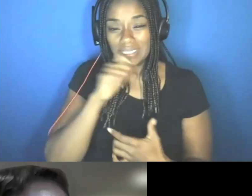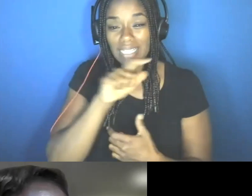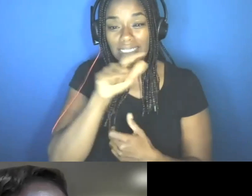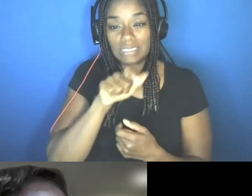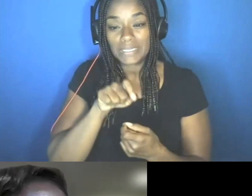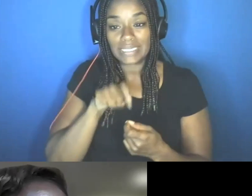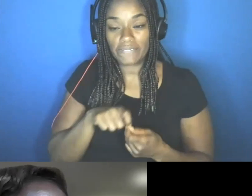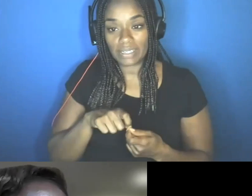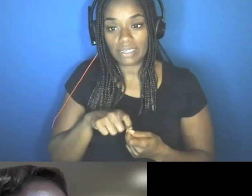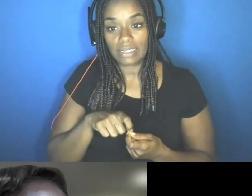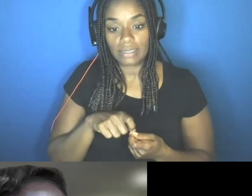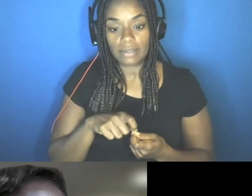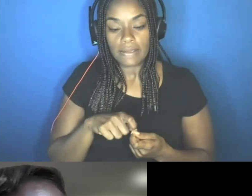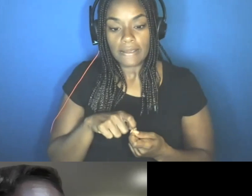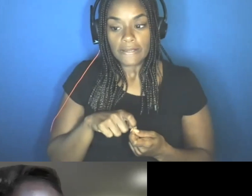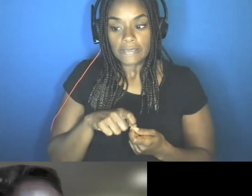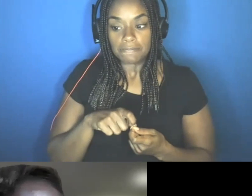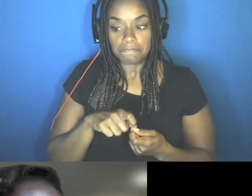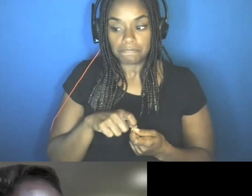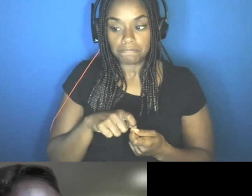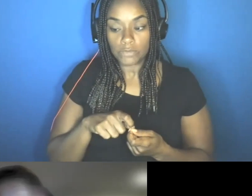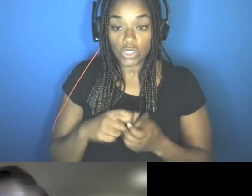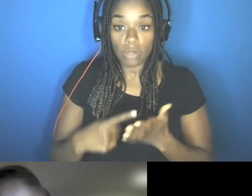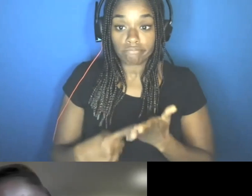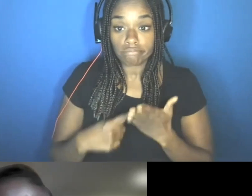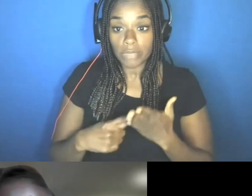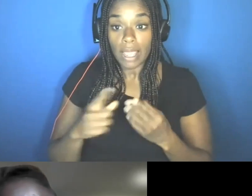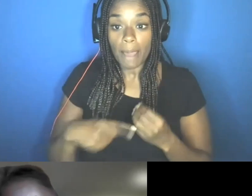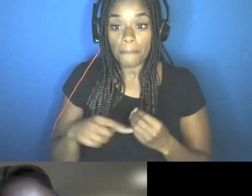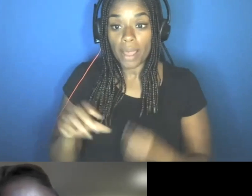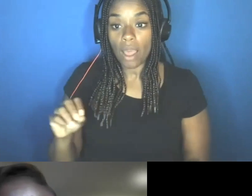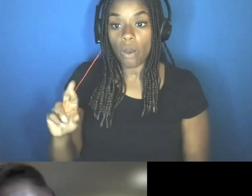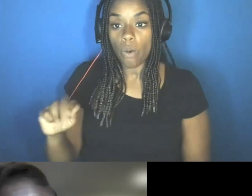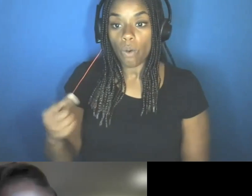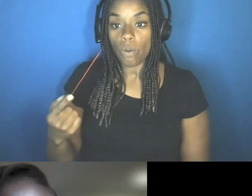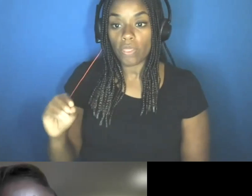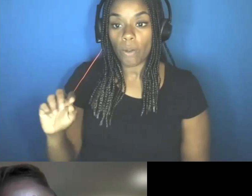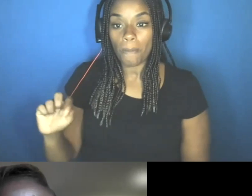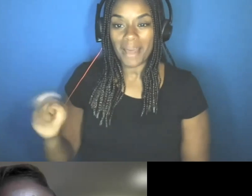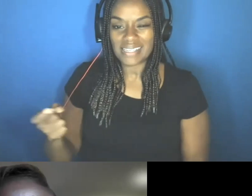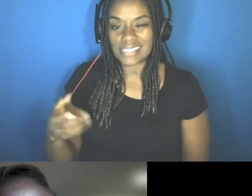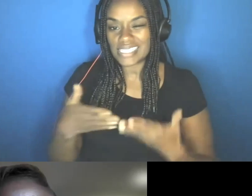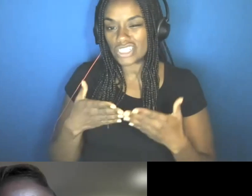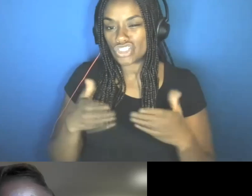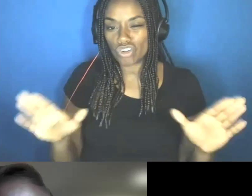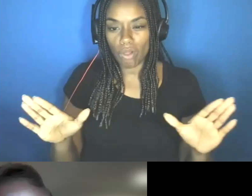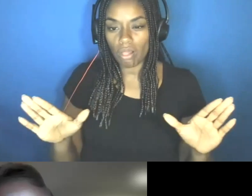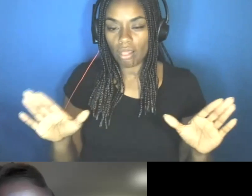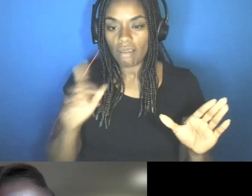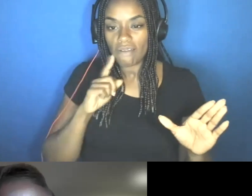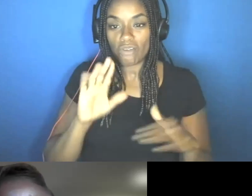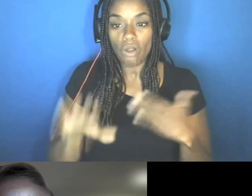Um, so the, the, the debate about using orthopox as a general catch-all, um, um, was